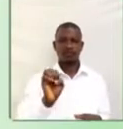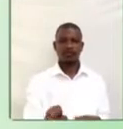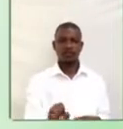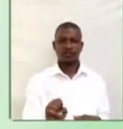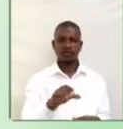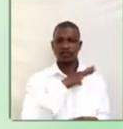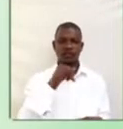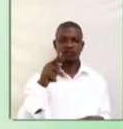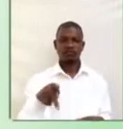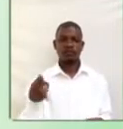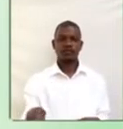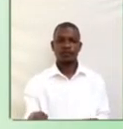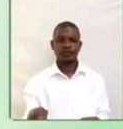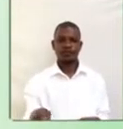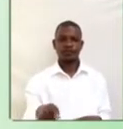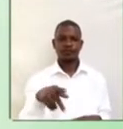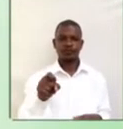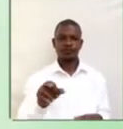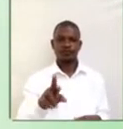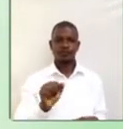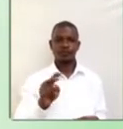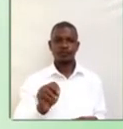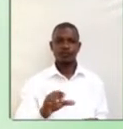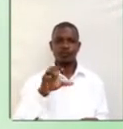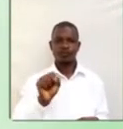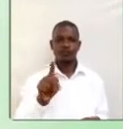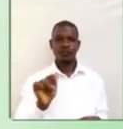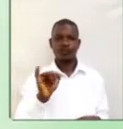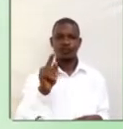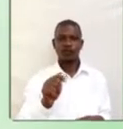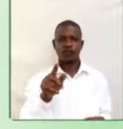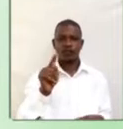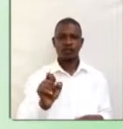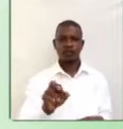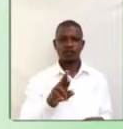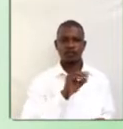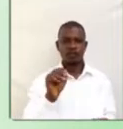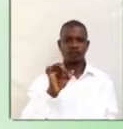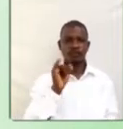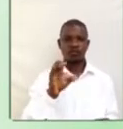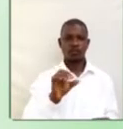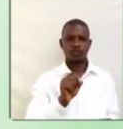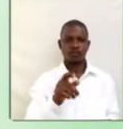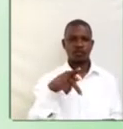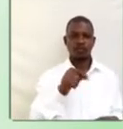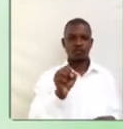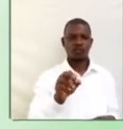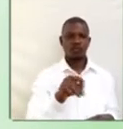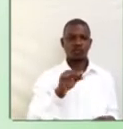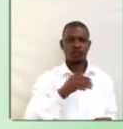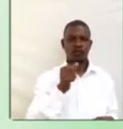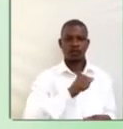and P-P. Prank, skip, troop, cope, poppy,